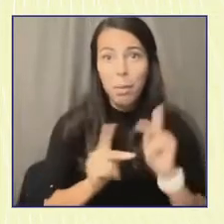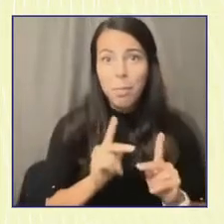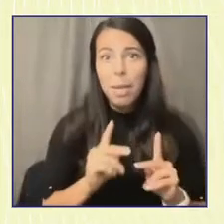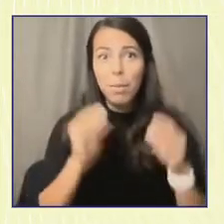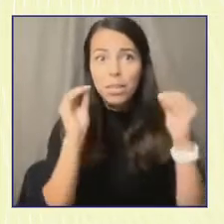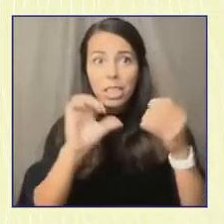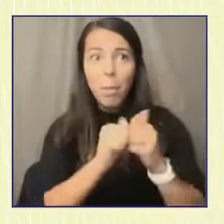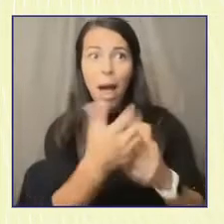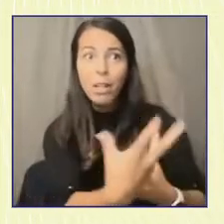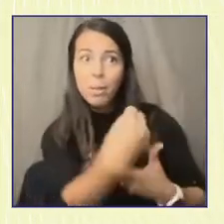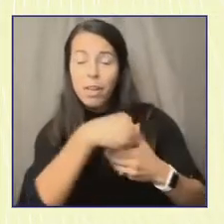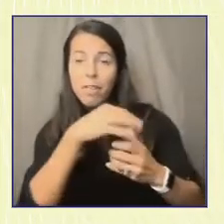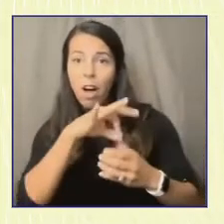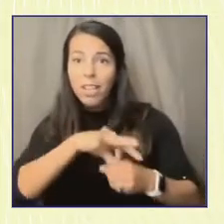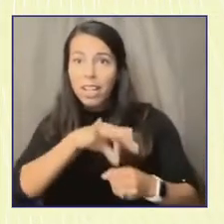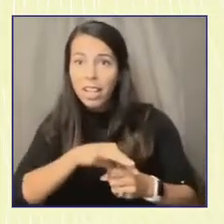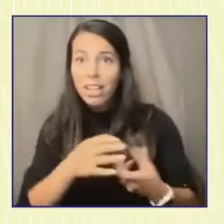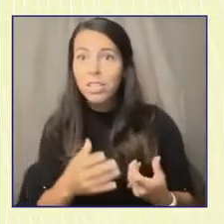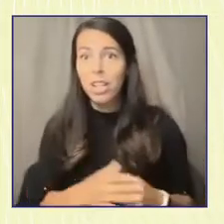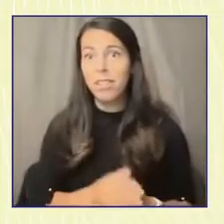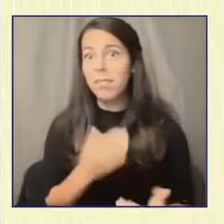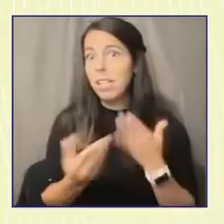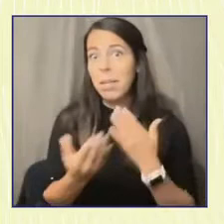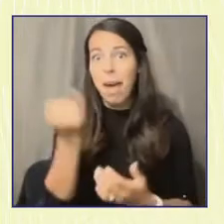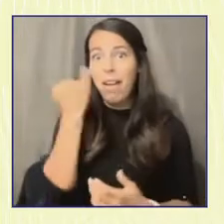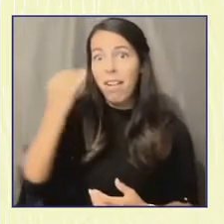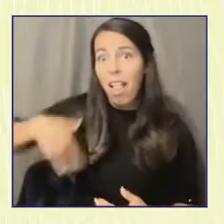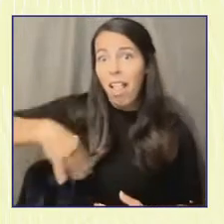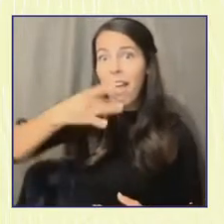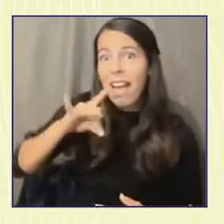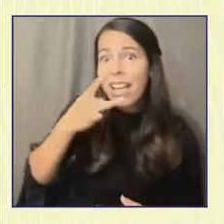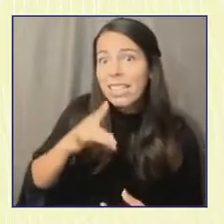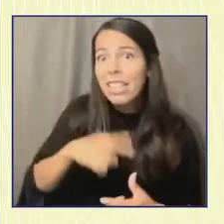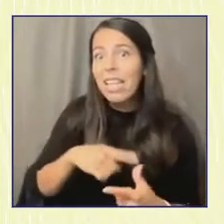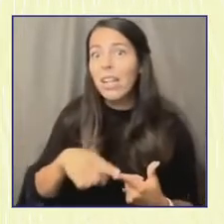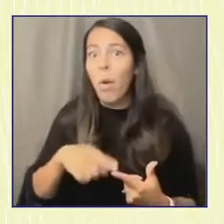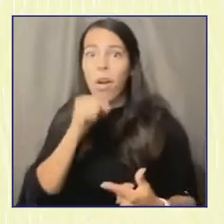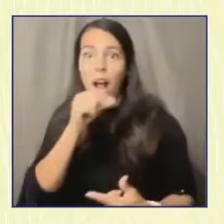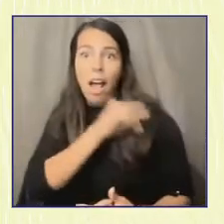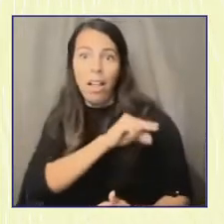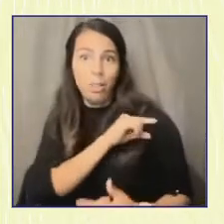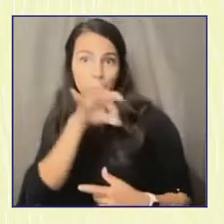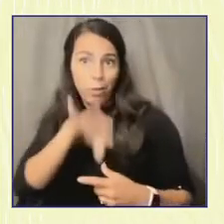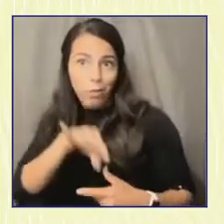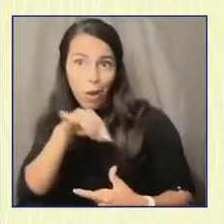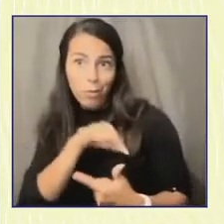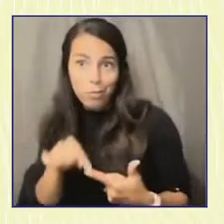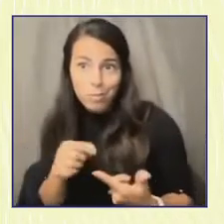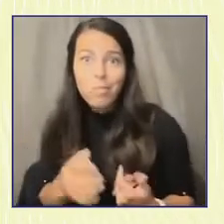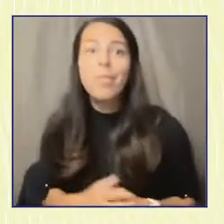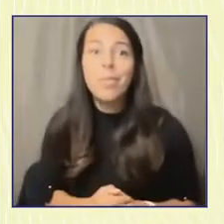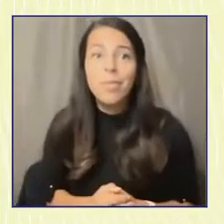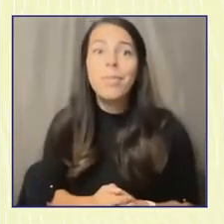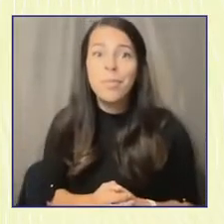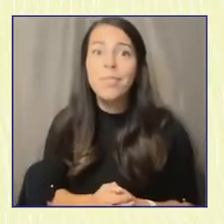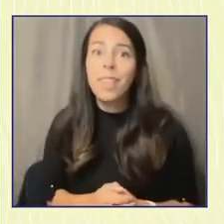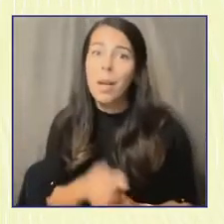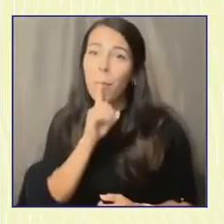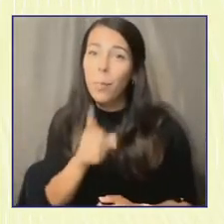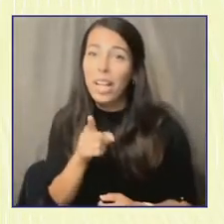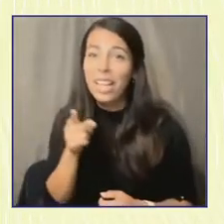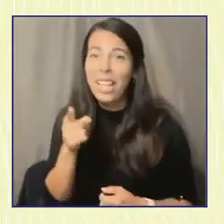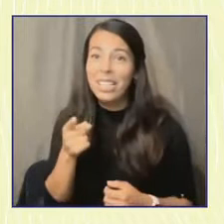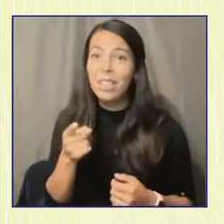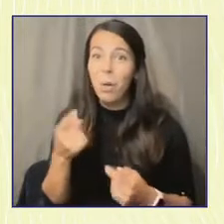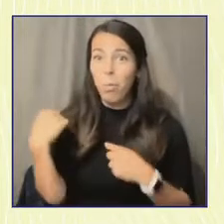even if they're not yet 18 or not eligible to vote. And this is not meeting young people's interest that we've